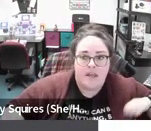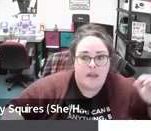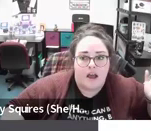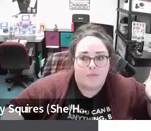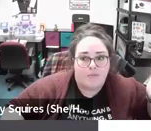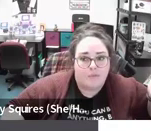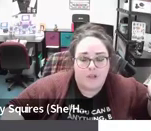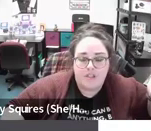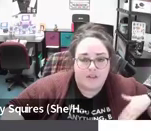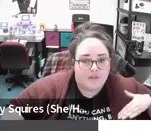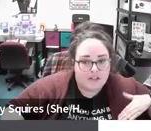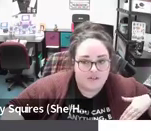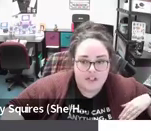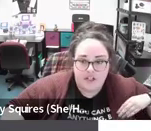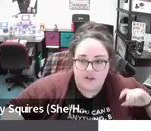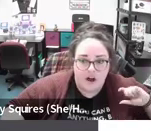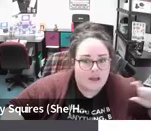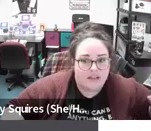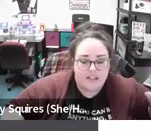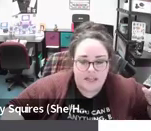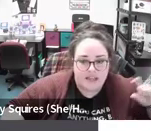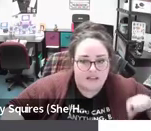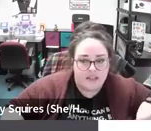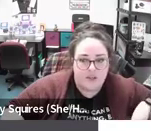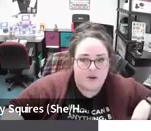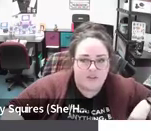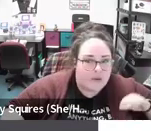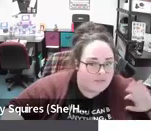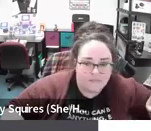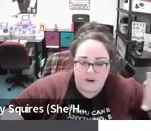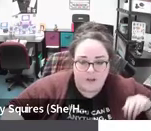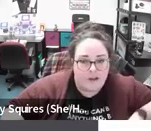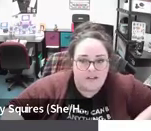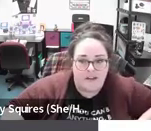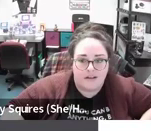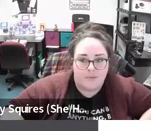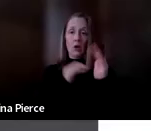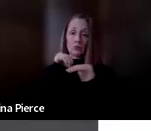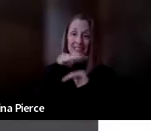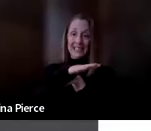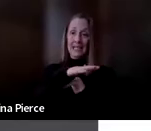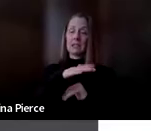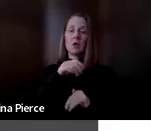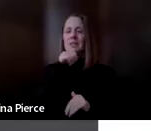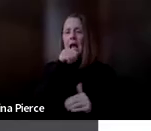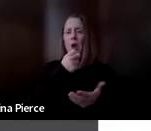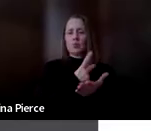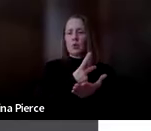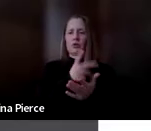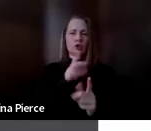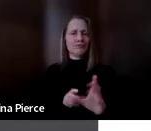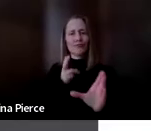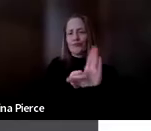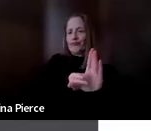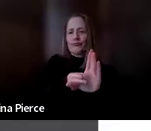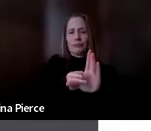once you fill out that registration, you'll automatically just get that link so you don't have to wait for anyone to approve it or anything. can just jump right on.